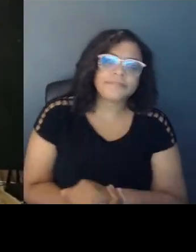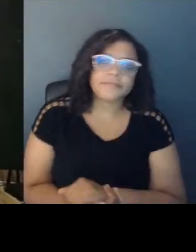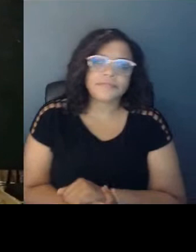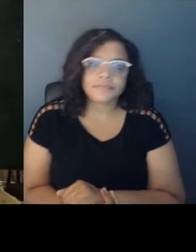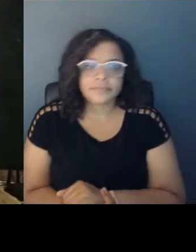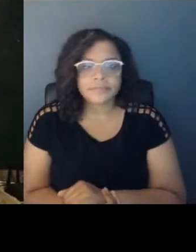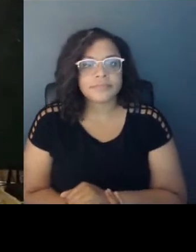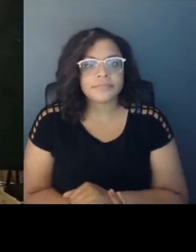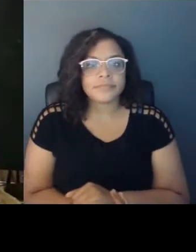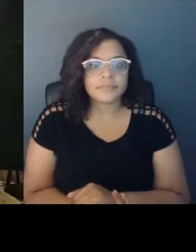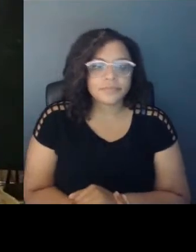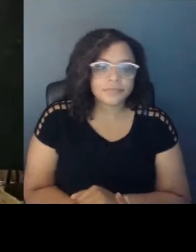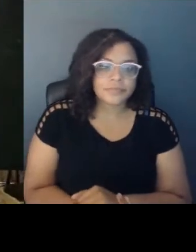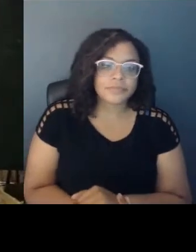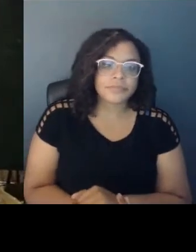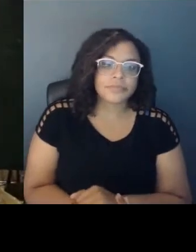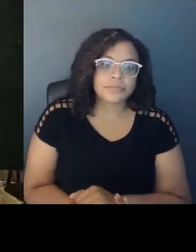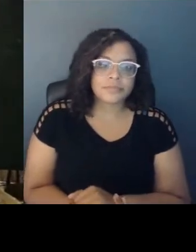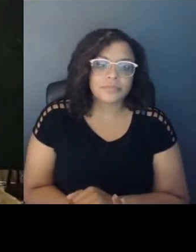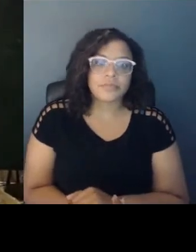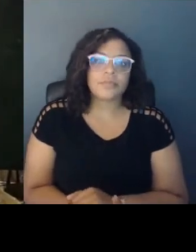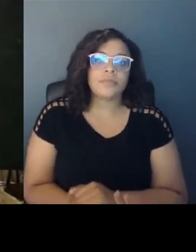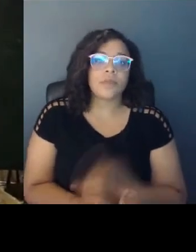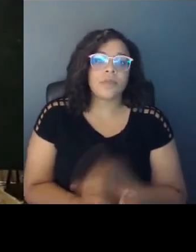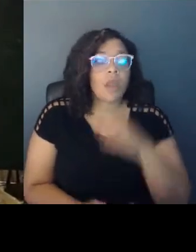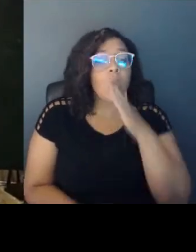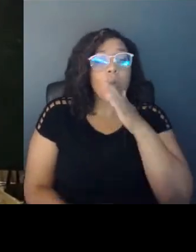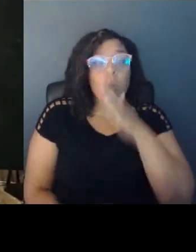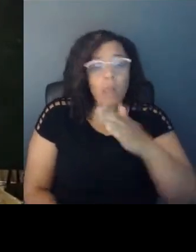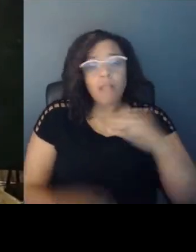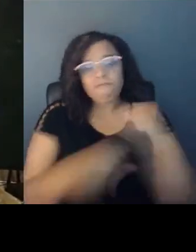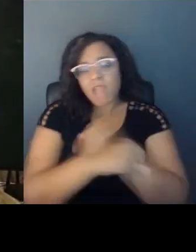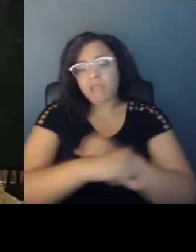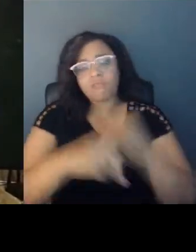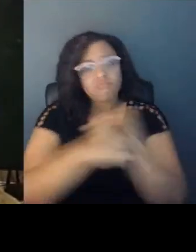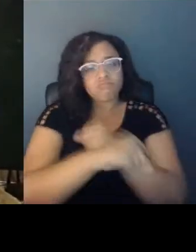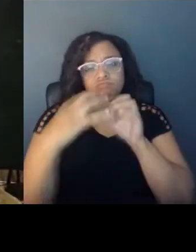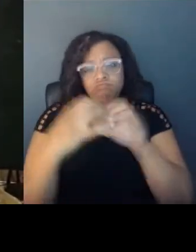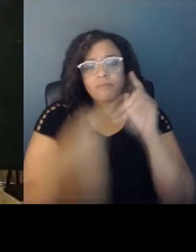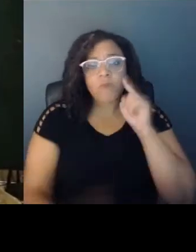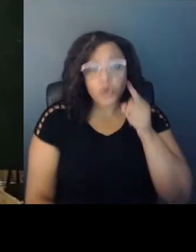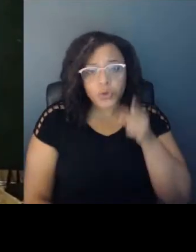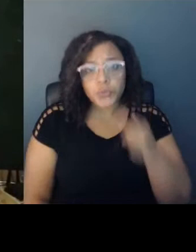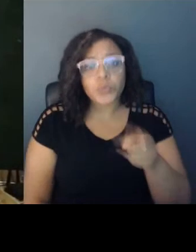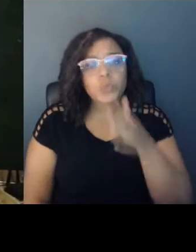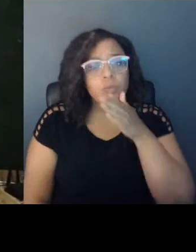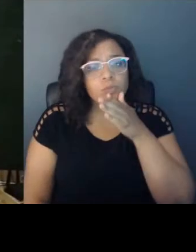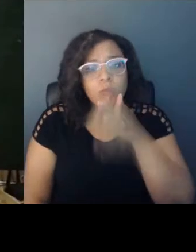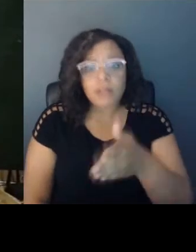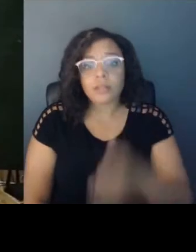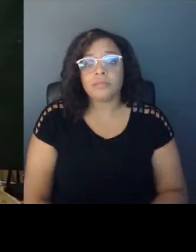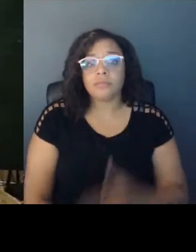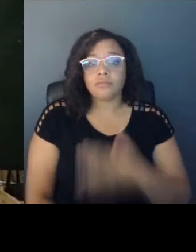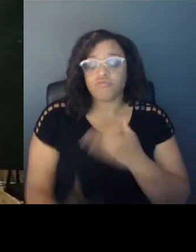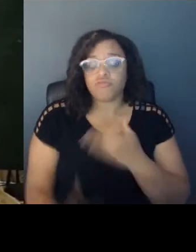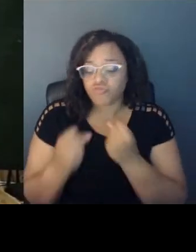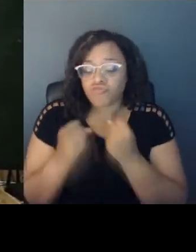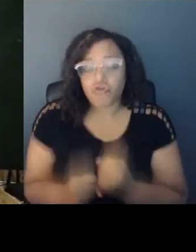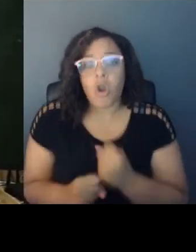I will fight for you, I will strong for you.